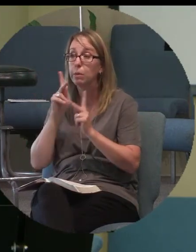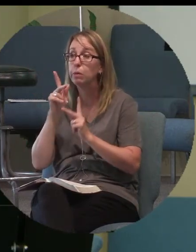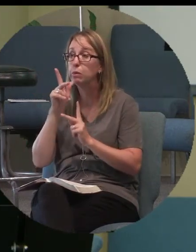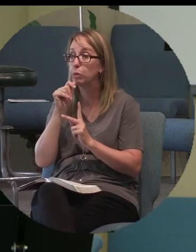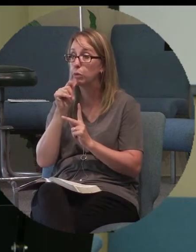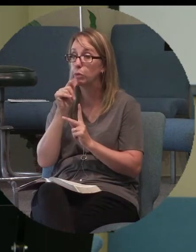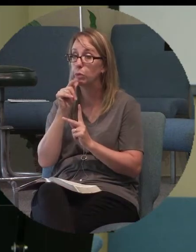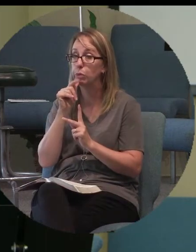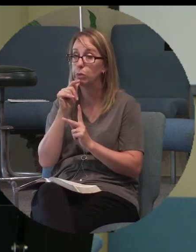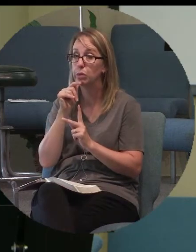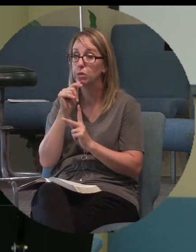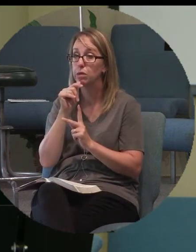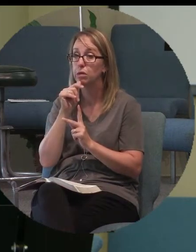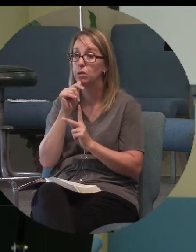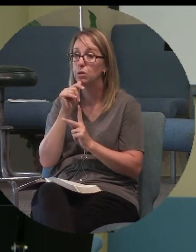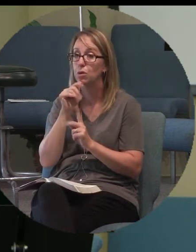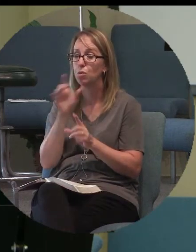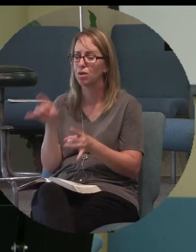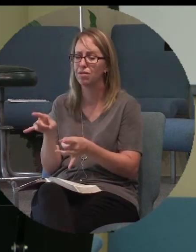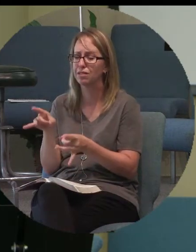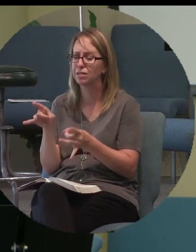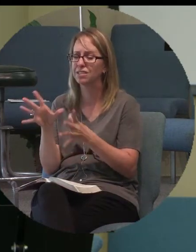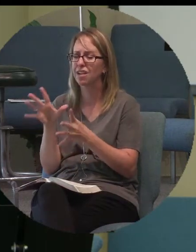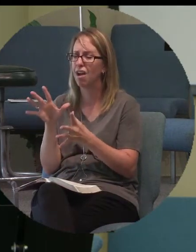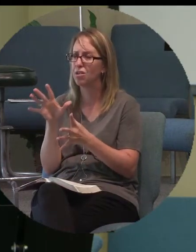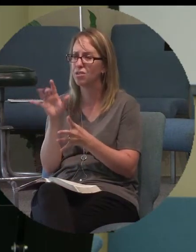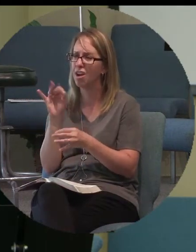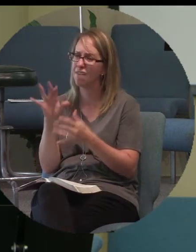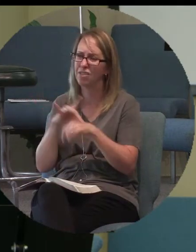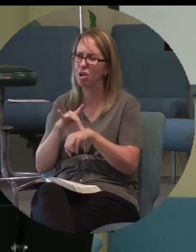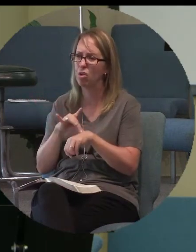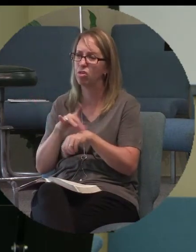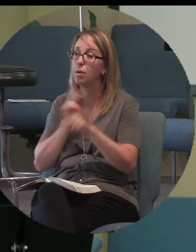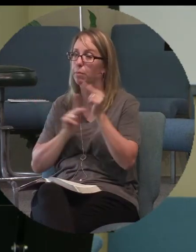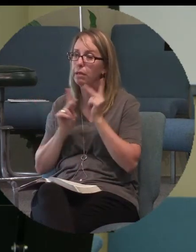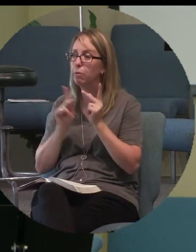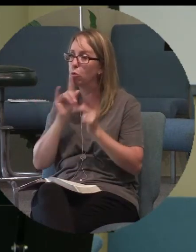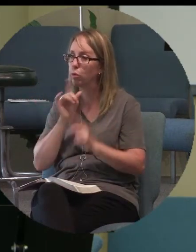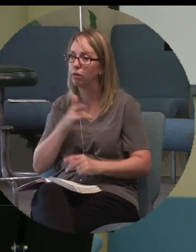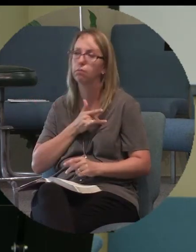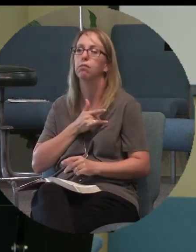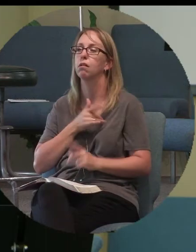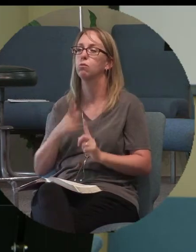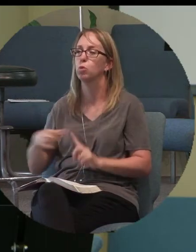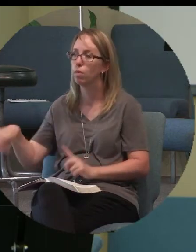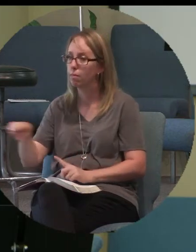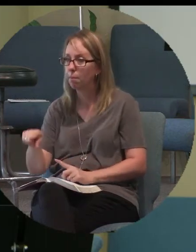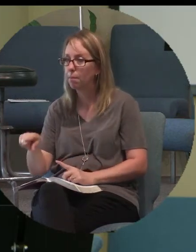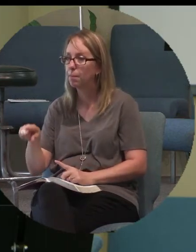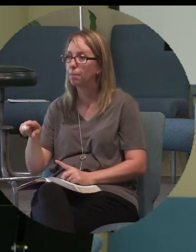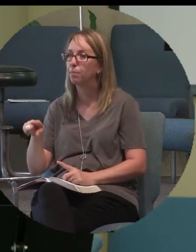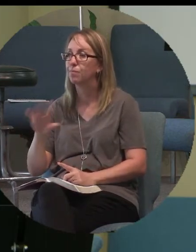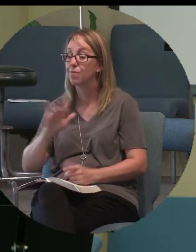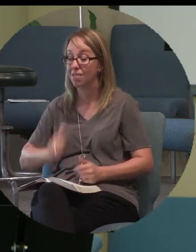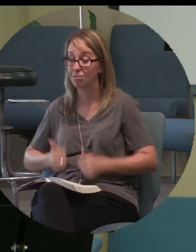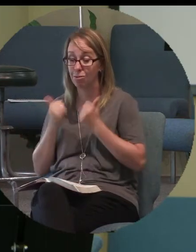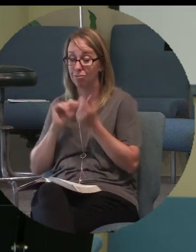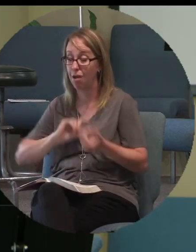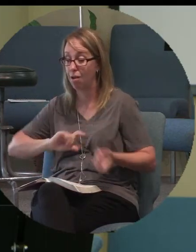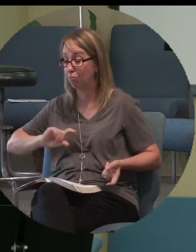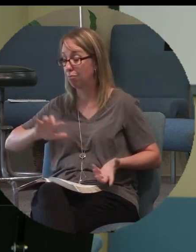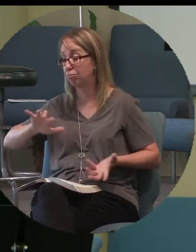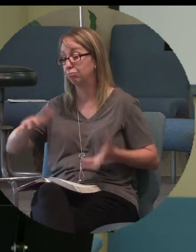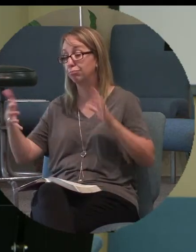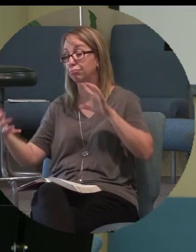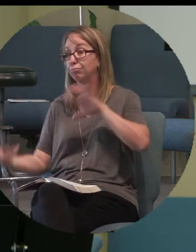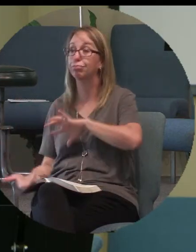the scourge of the earth the scum of the earth that God got a hold of and he ripped their lives apart and he put them